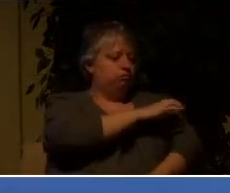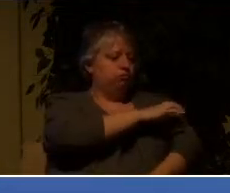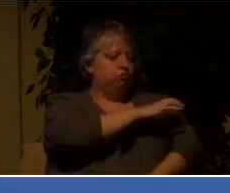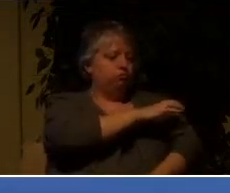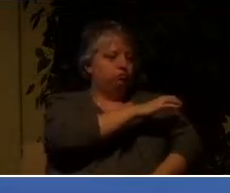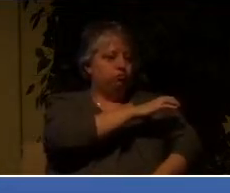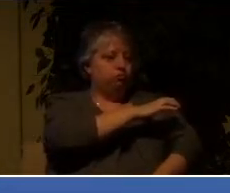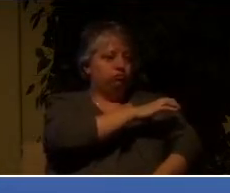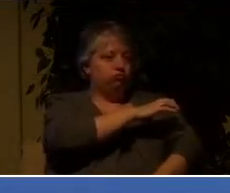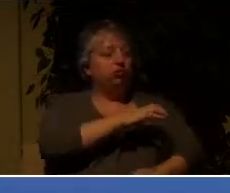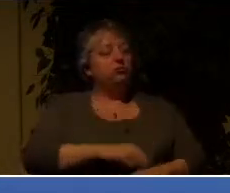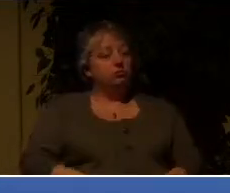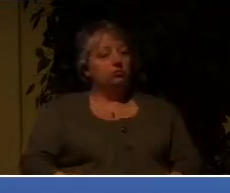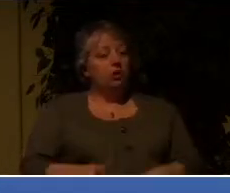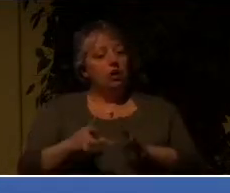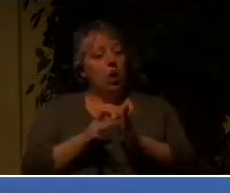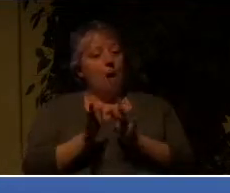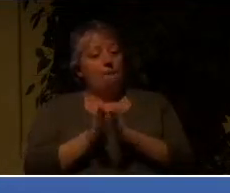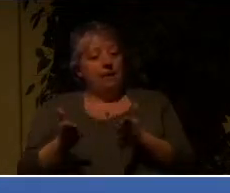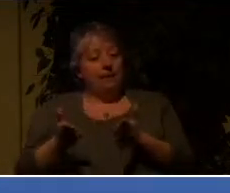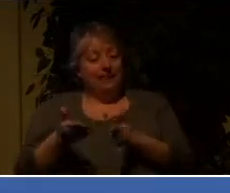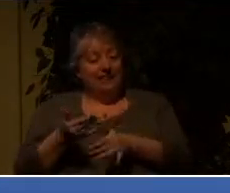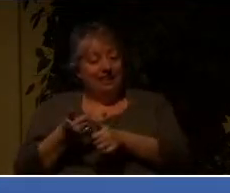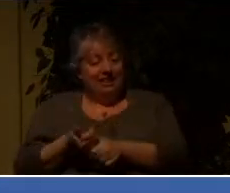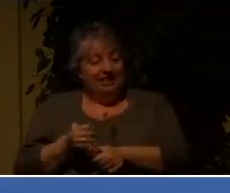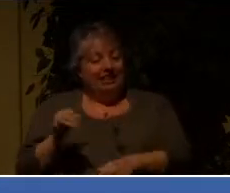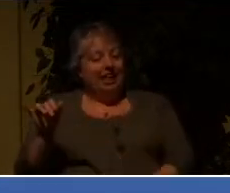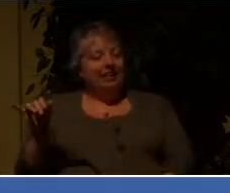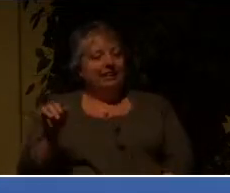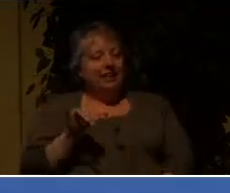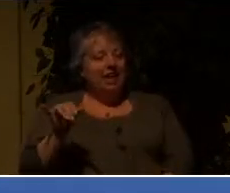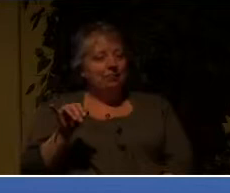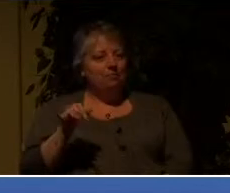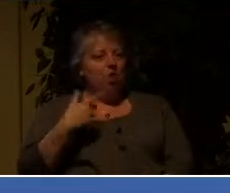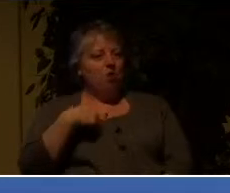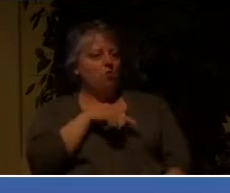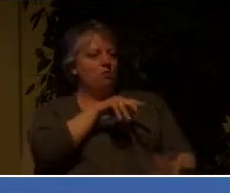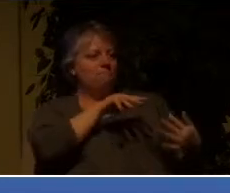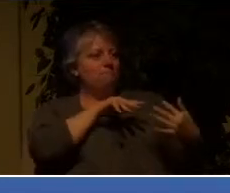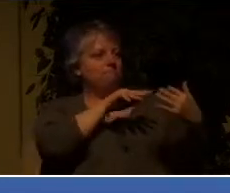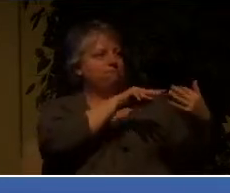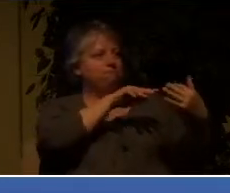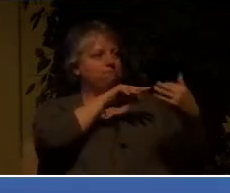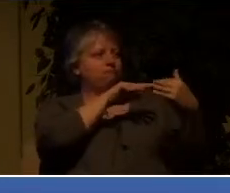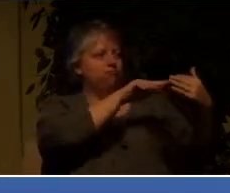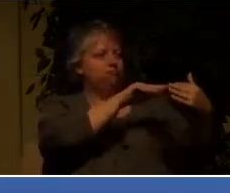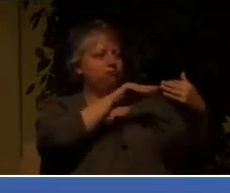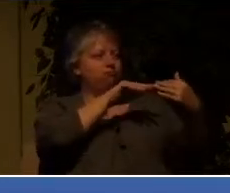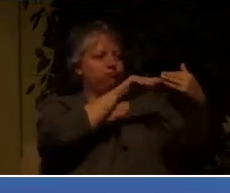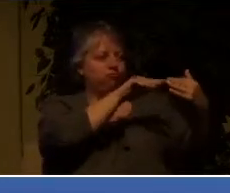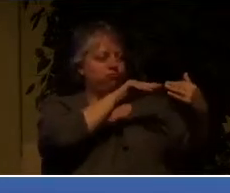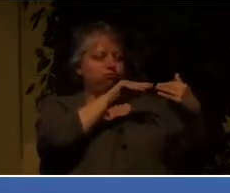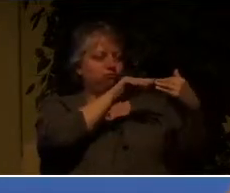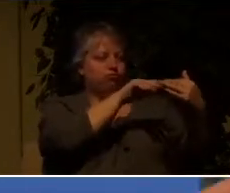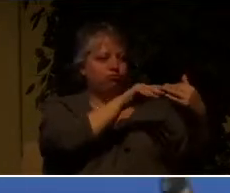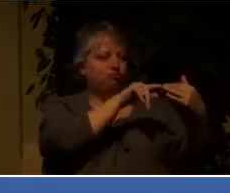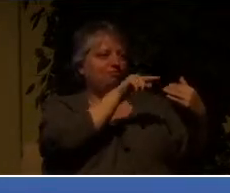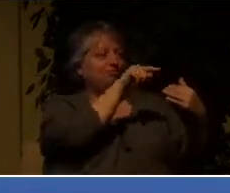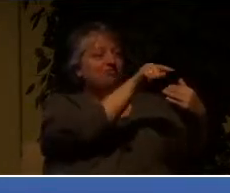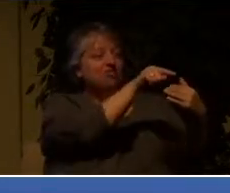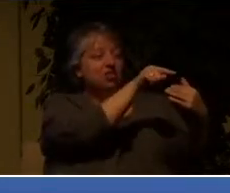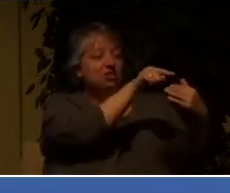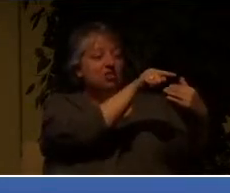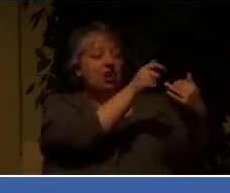same thing is true. As you and I fight with whatever is out there that is trying to take us out, coming to us through the